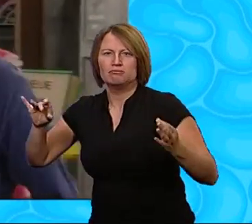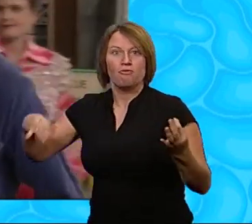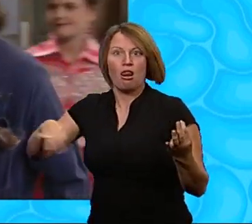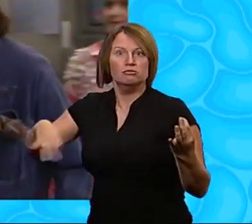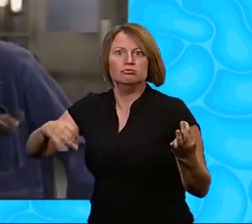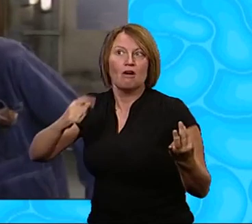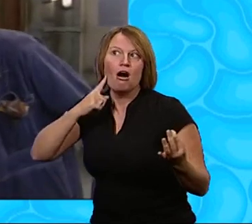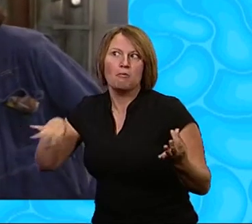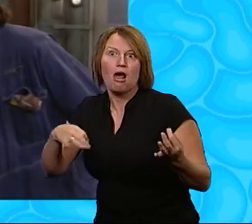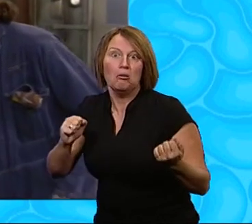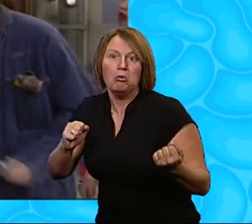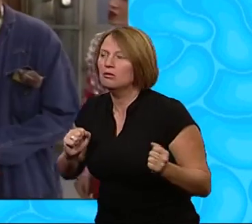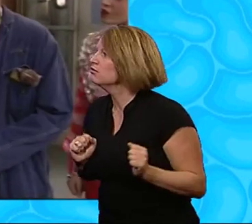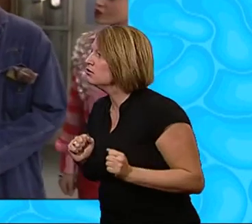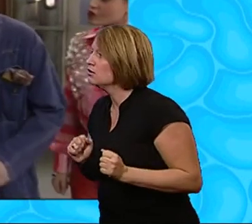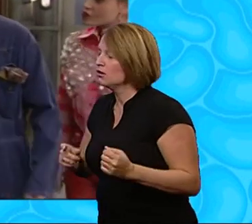violin music